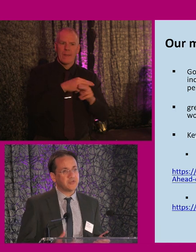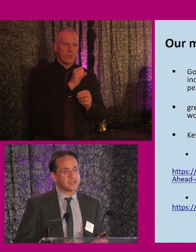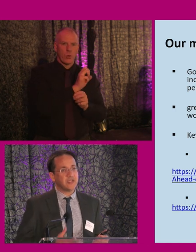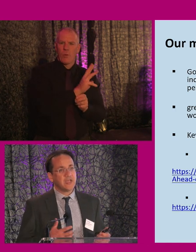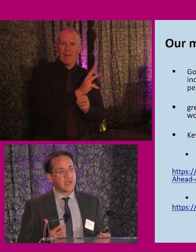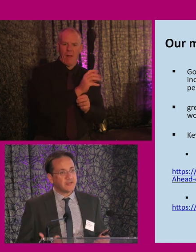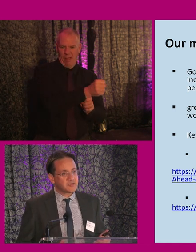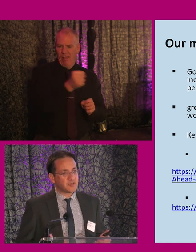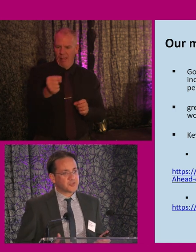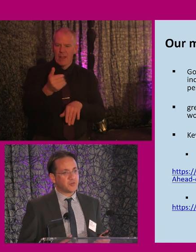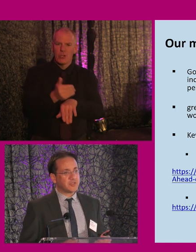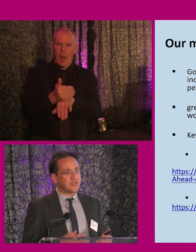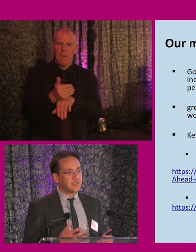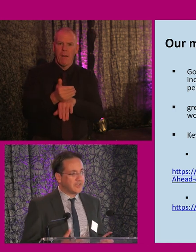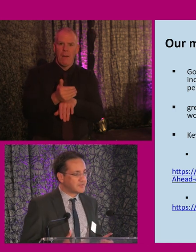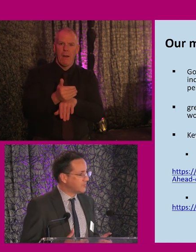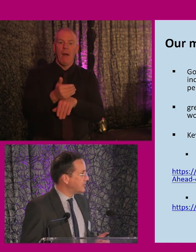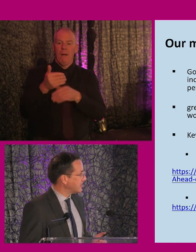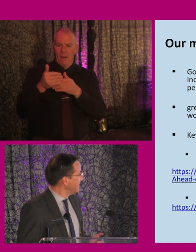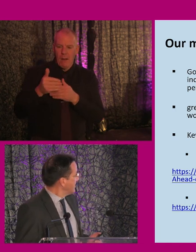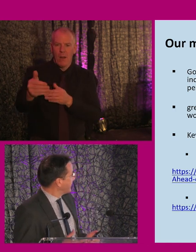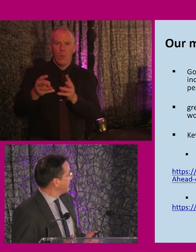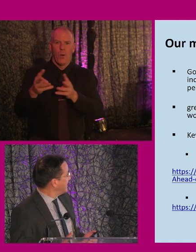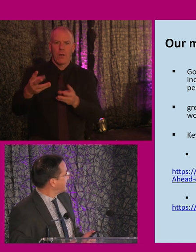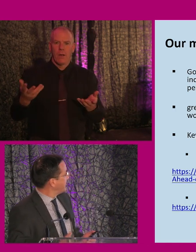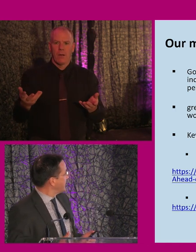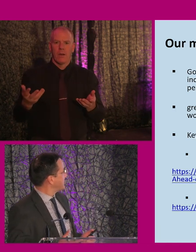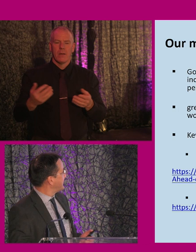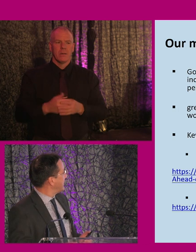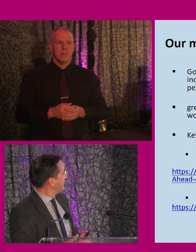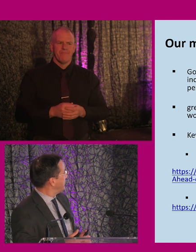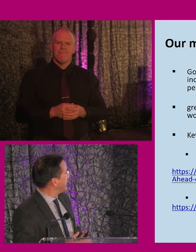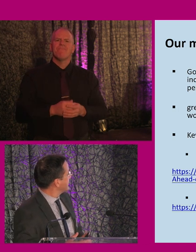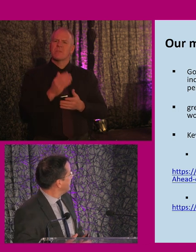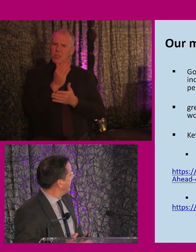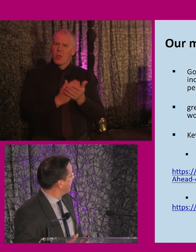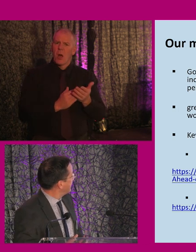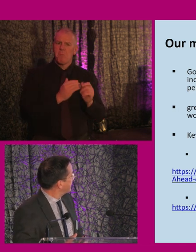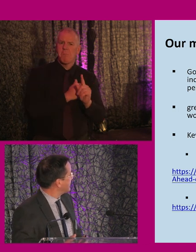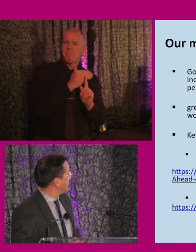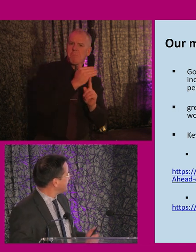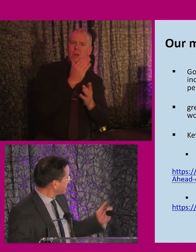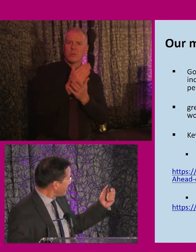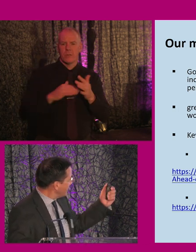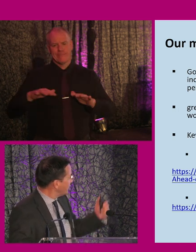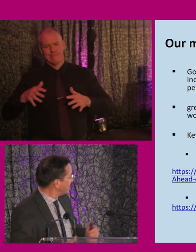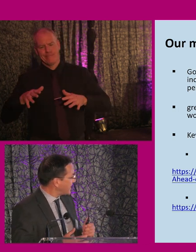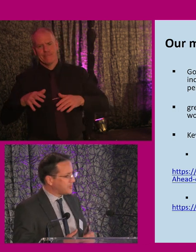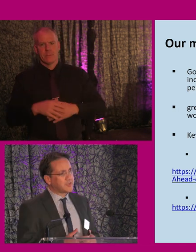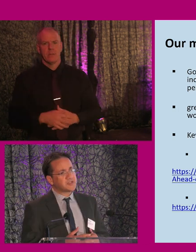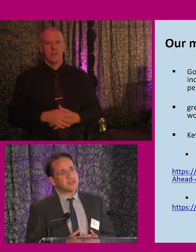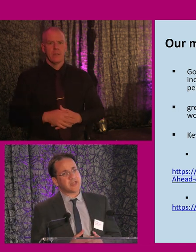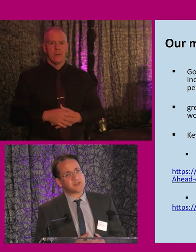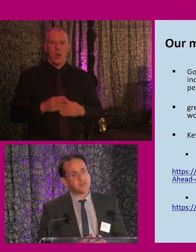activity, and then subsequently into work. Some of these approaches have taken them in better than others. So work